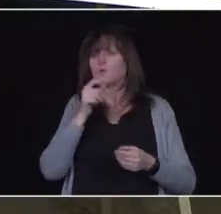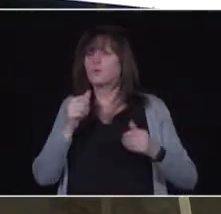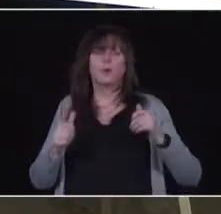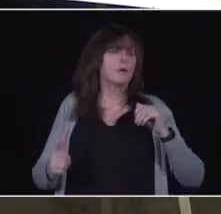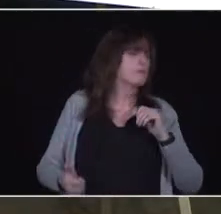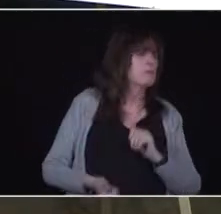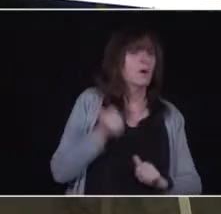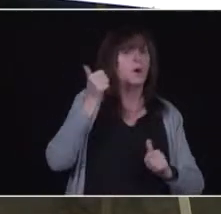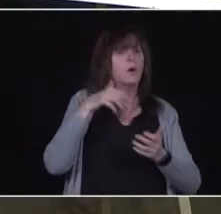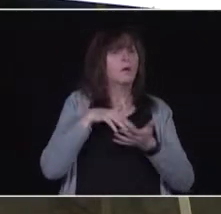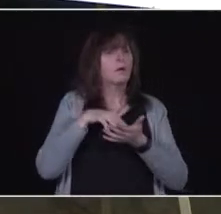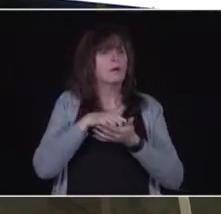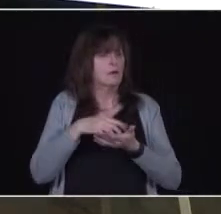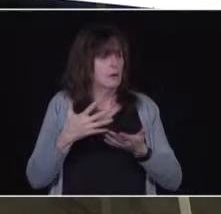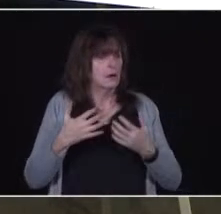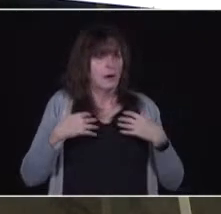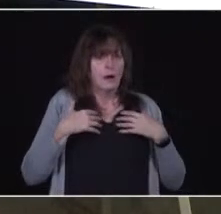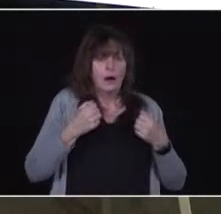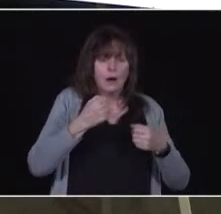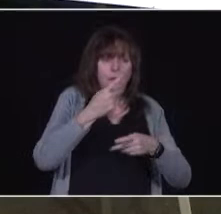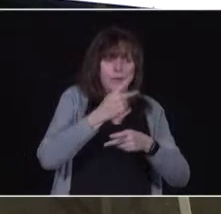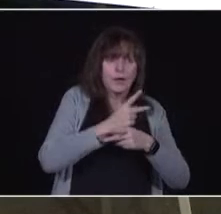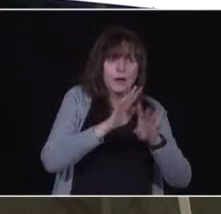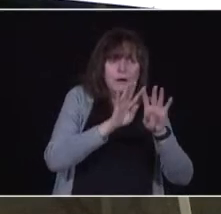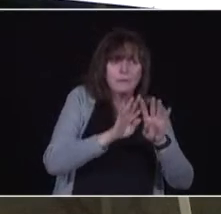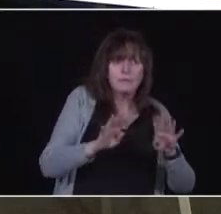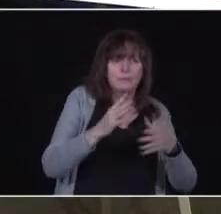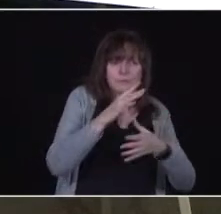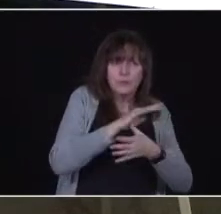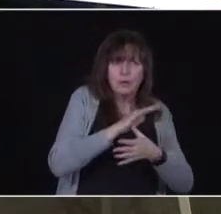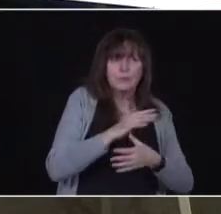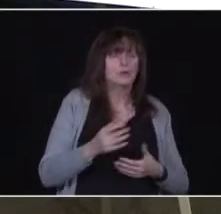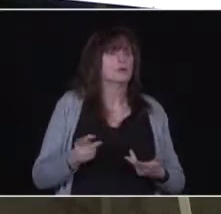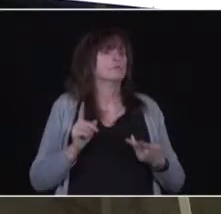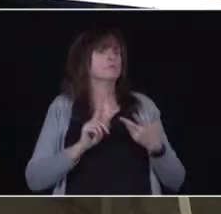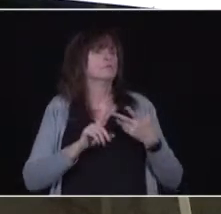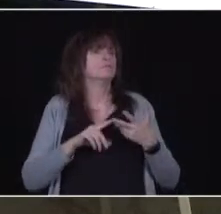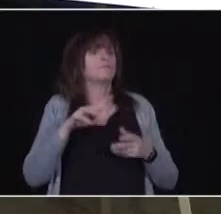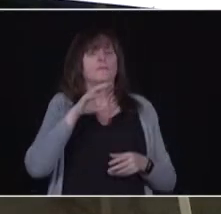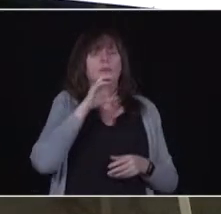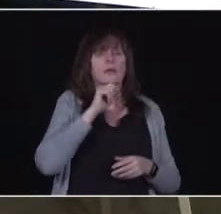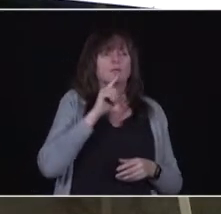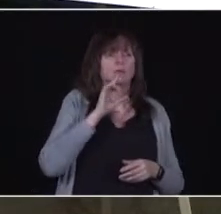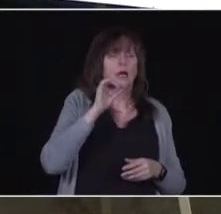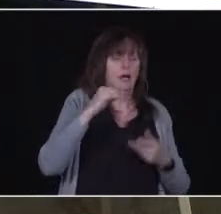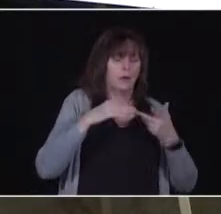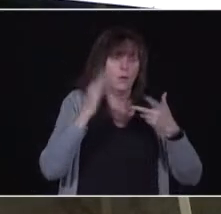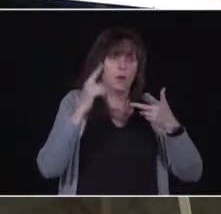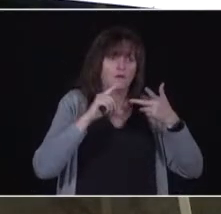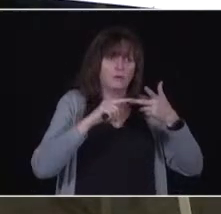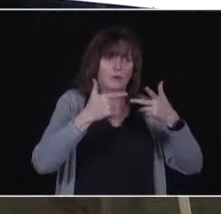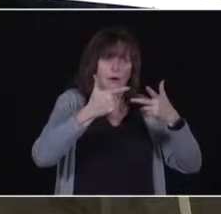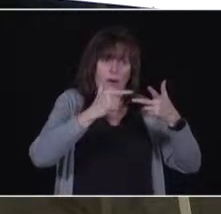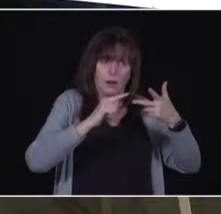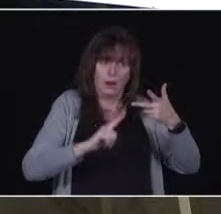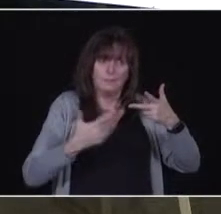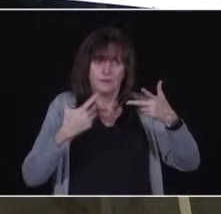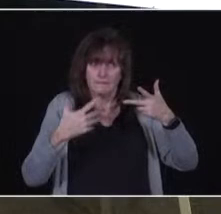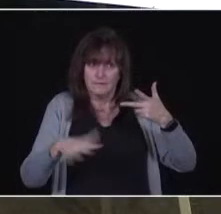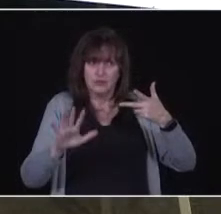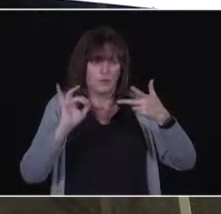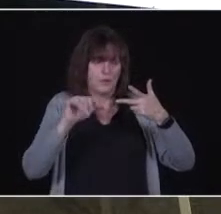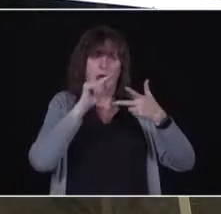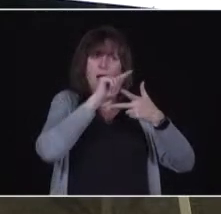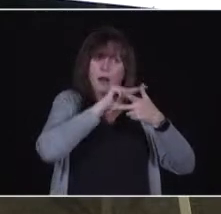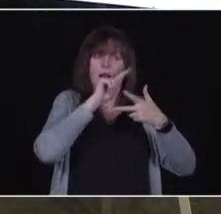Health care professionals are the second priority. The age bracket starting with 80 and over are the third priority. Those in disproportionately